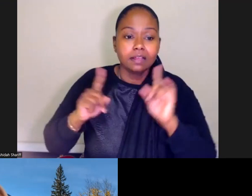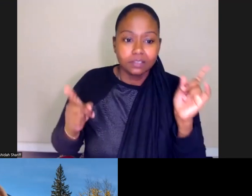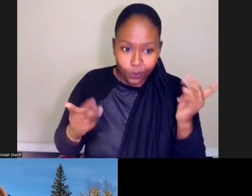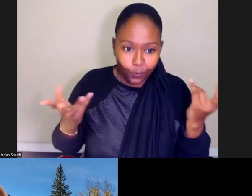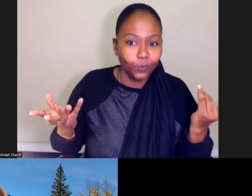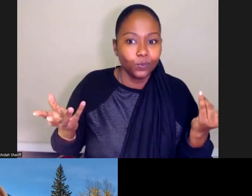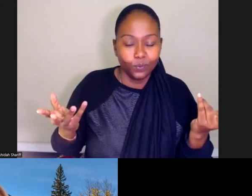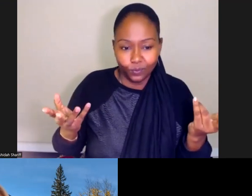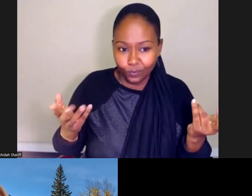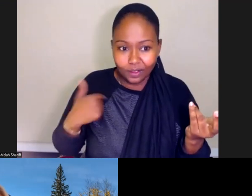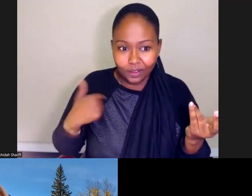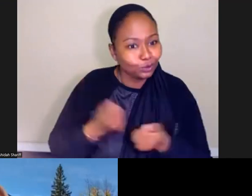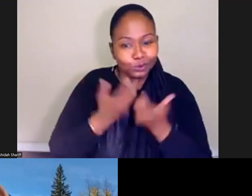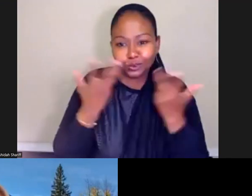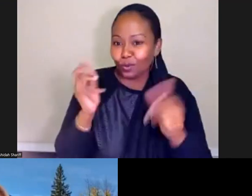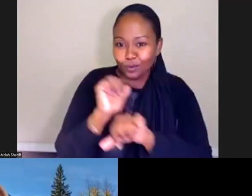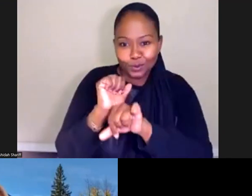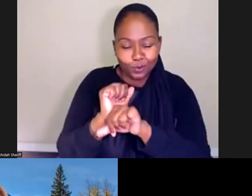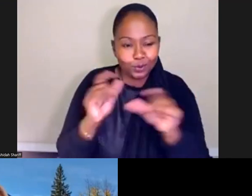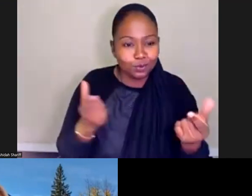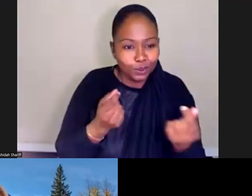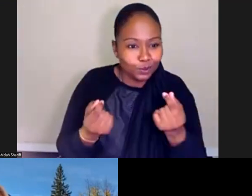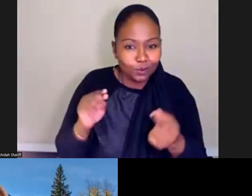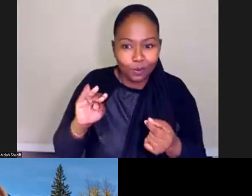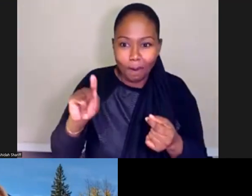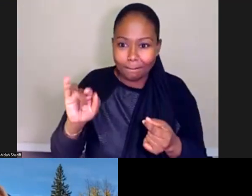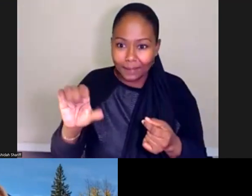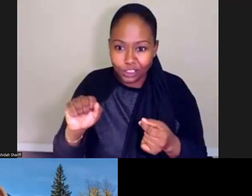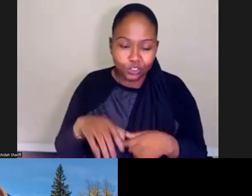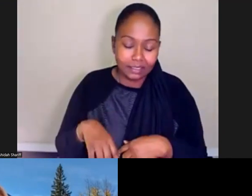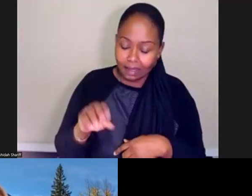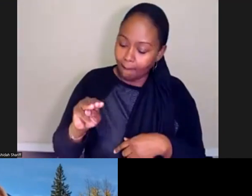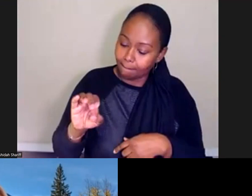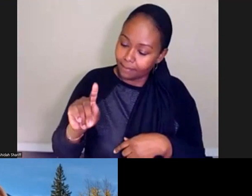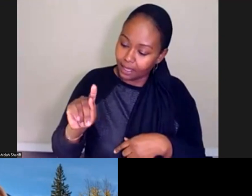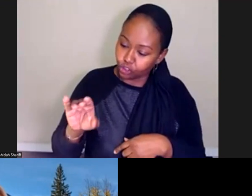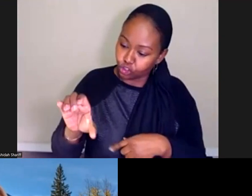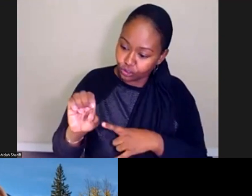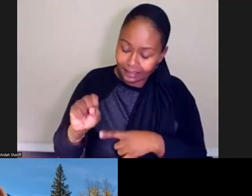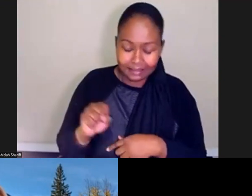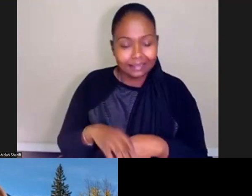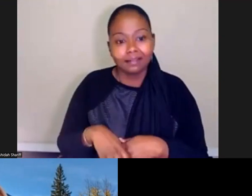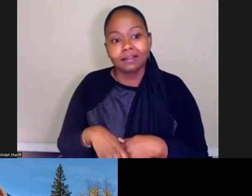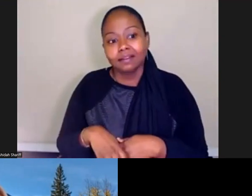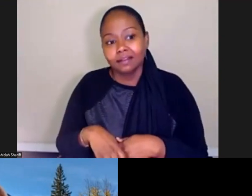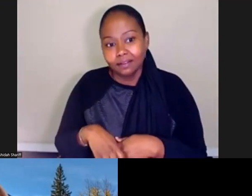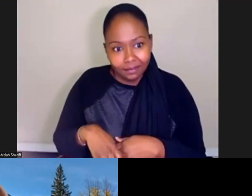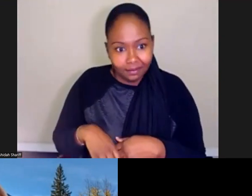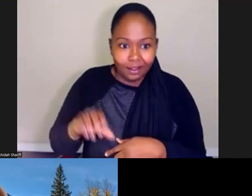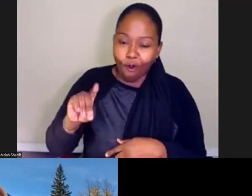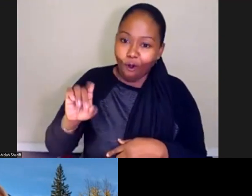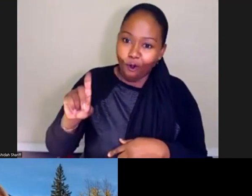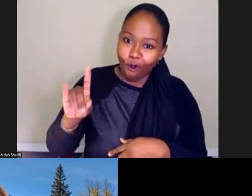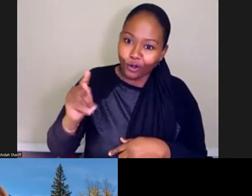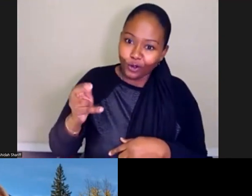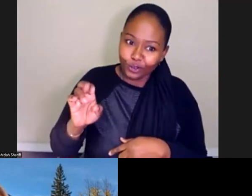endless amounts of work to be done on metrics, on guidance, on there's a whole state auditors process that I didn't mention